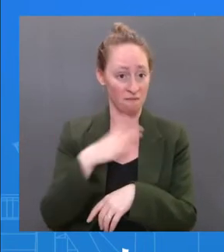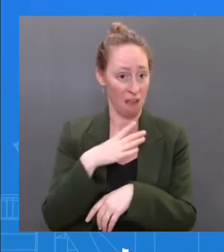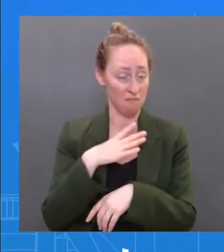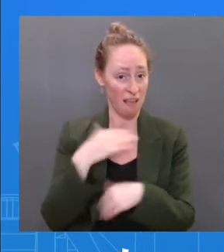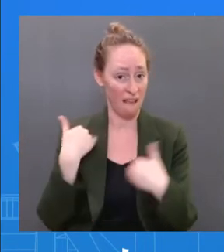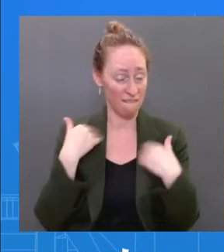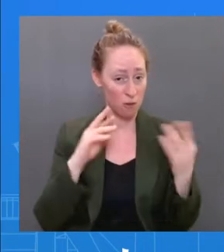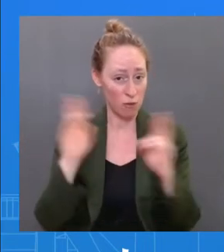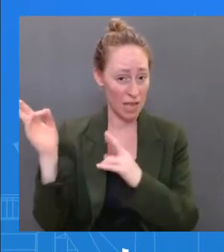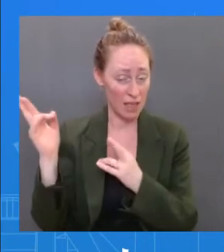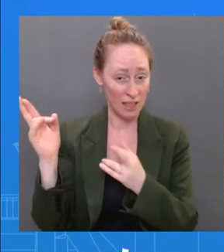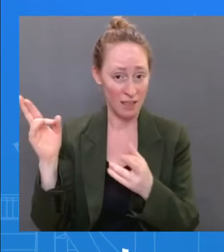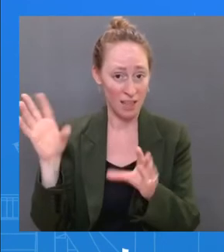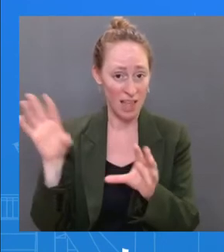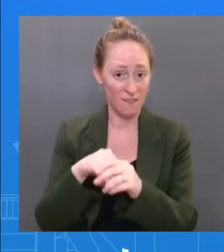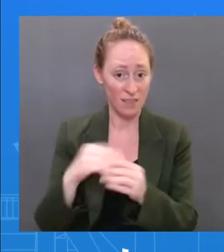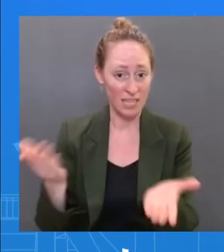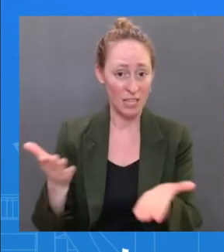in the White House, doing well.